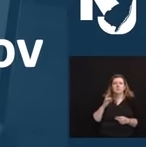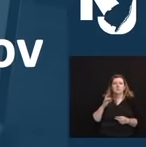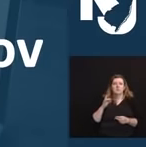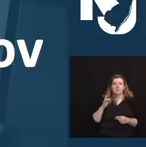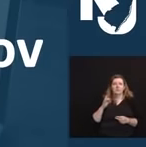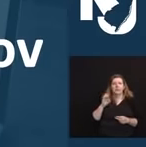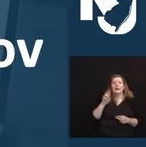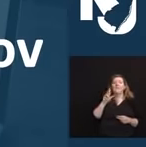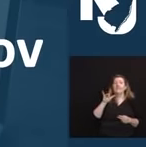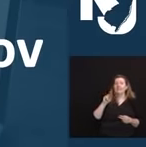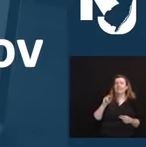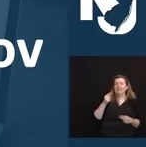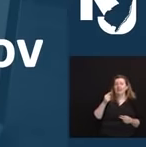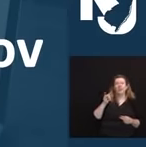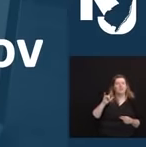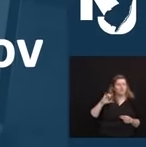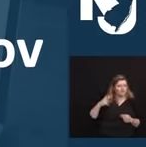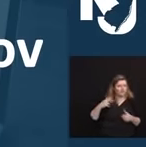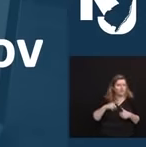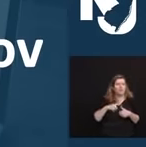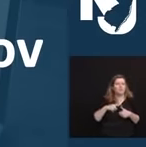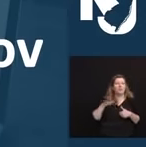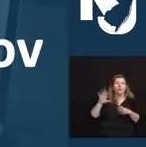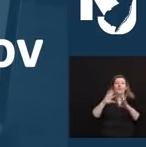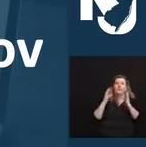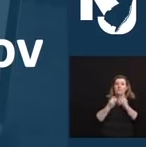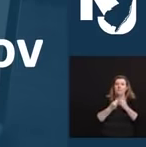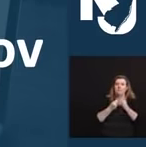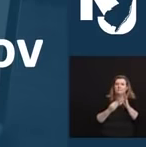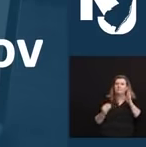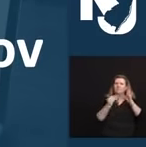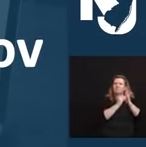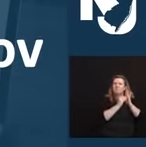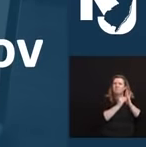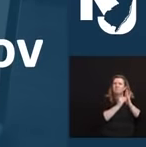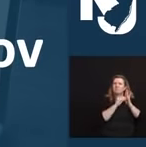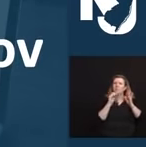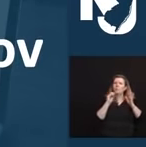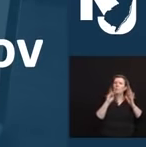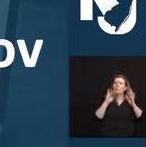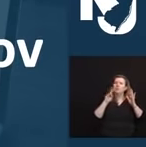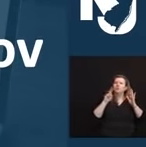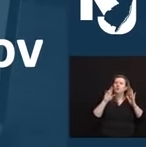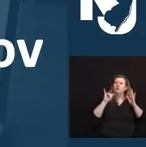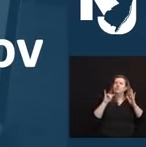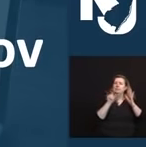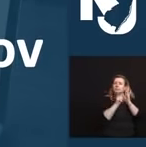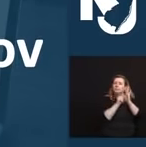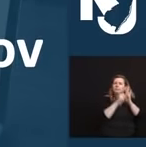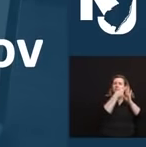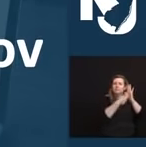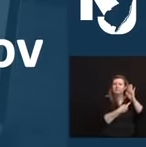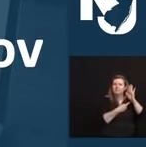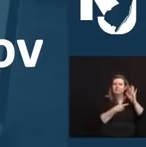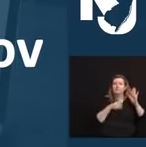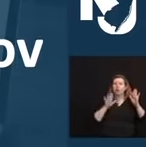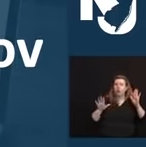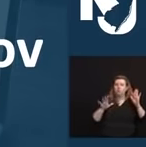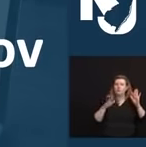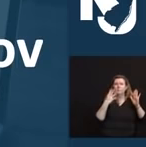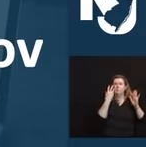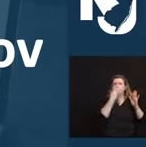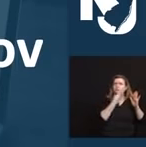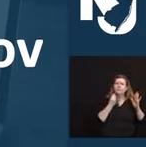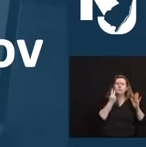used in her obituary, and I quote the obituary, in her beautiful memory, we ask that you please wear a